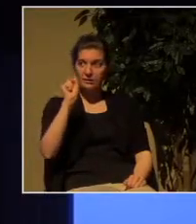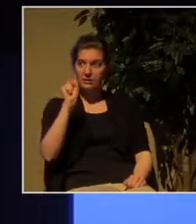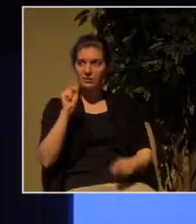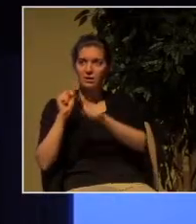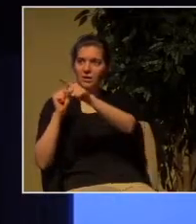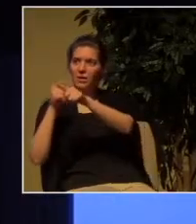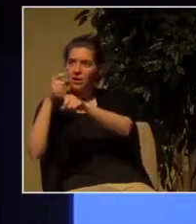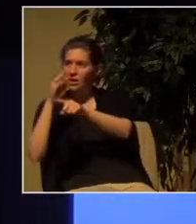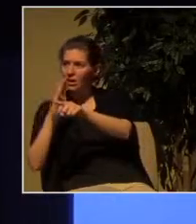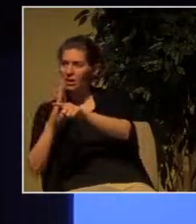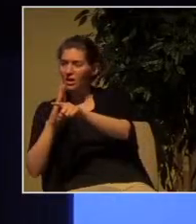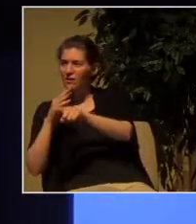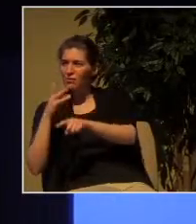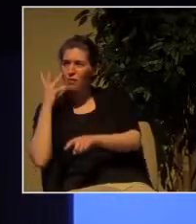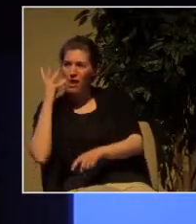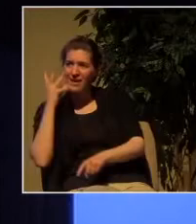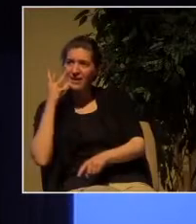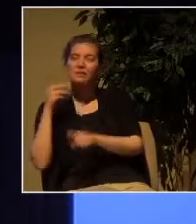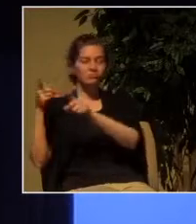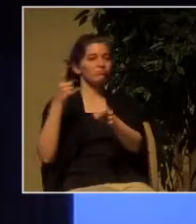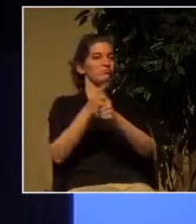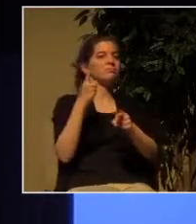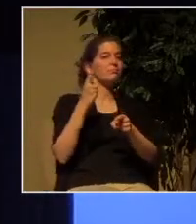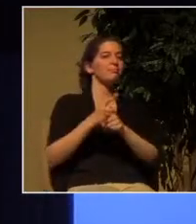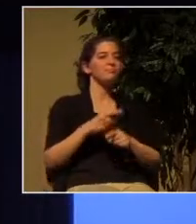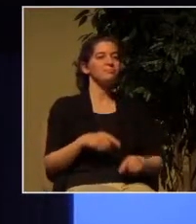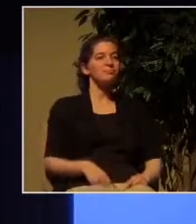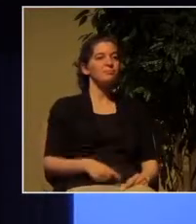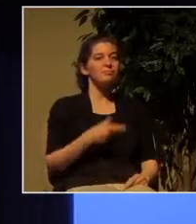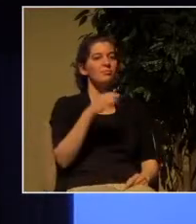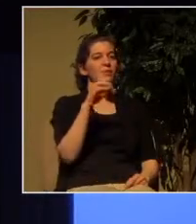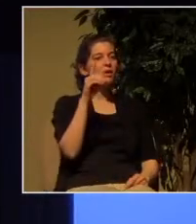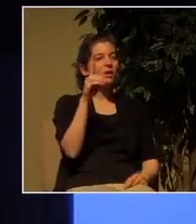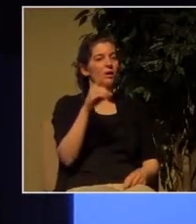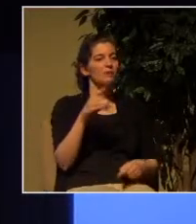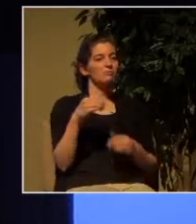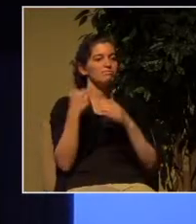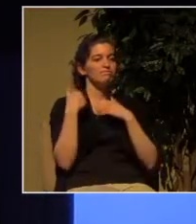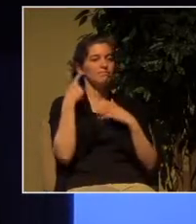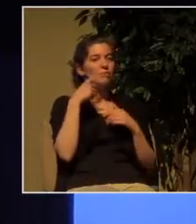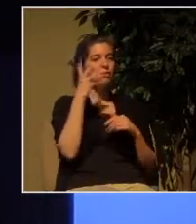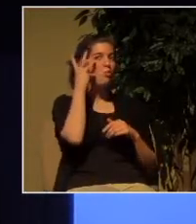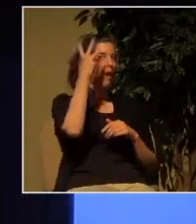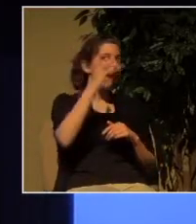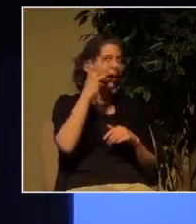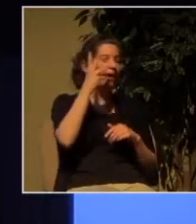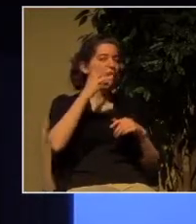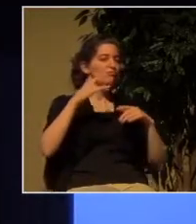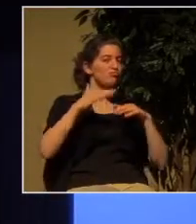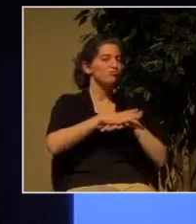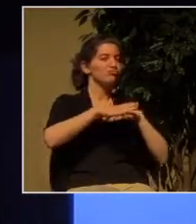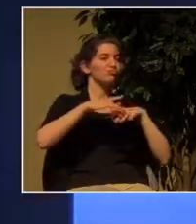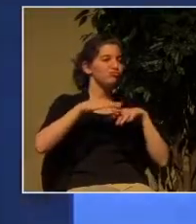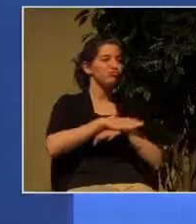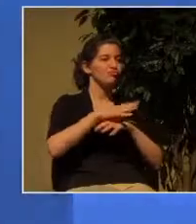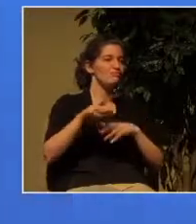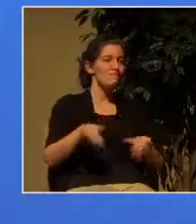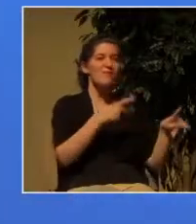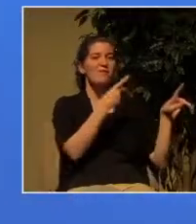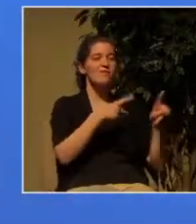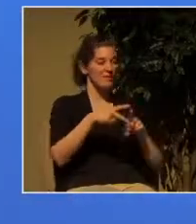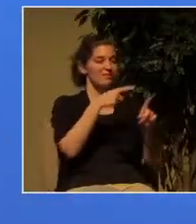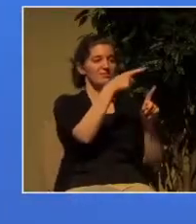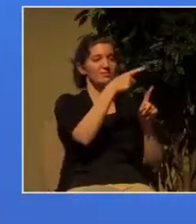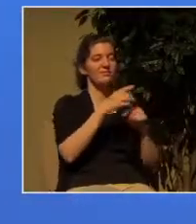that's right he was the god of wine merrymaking and partying he was the one responsible